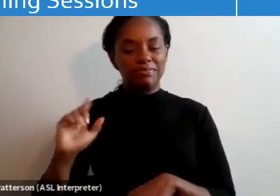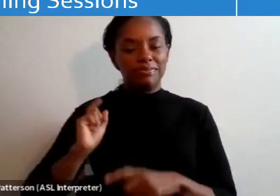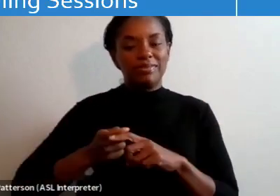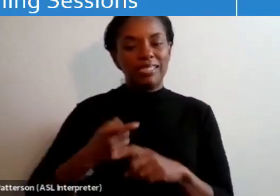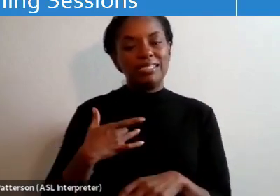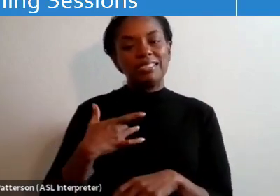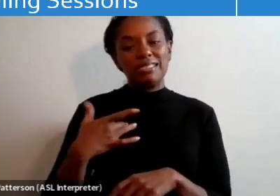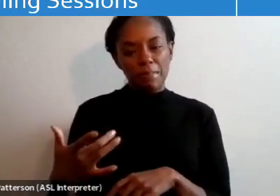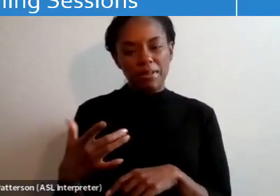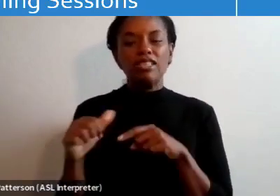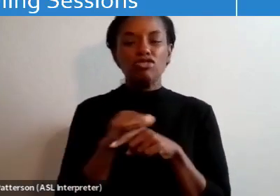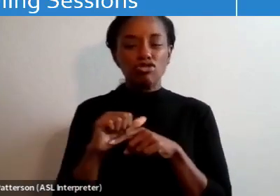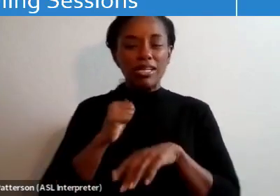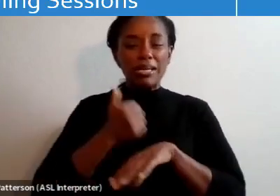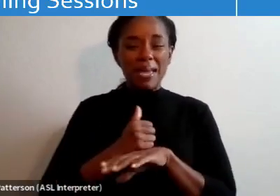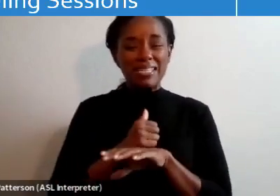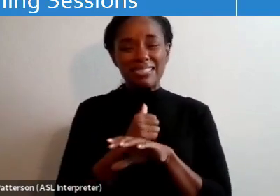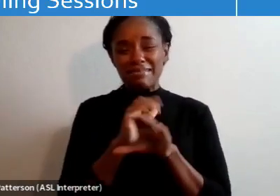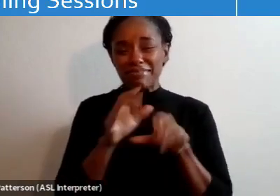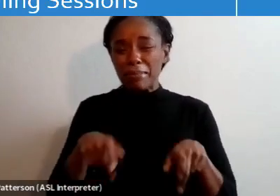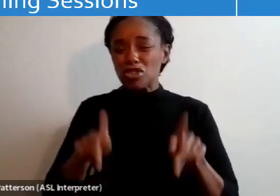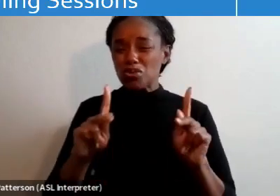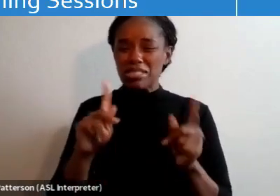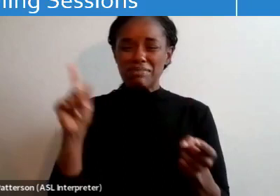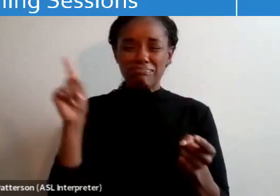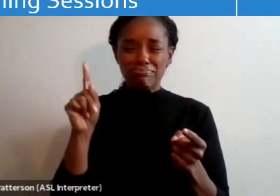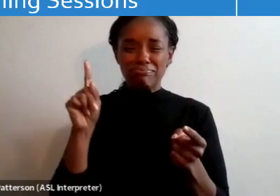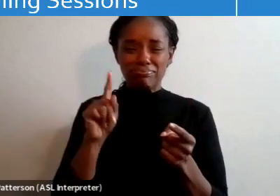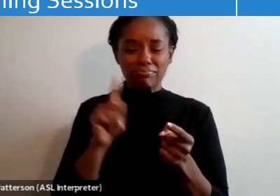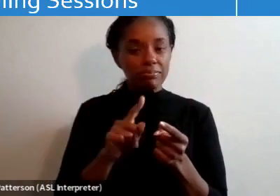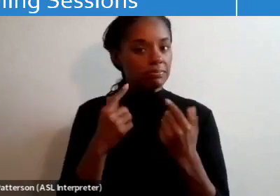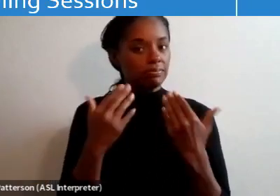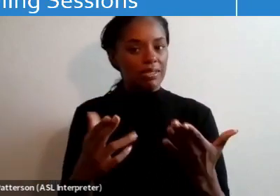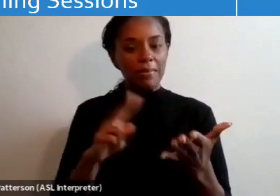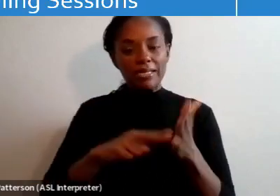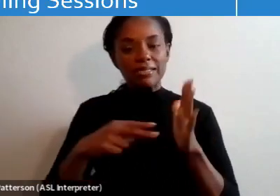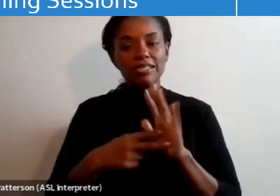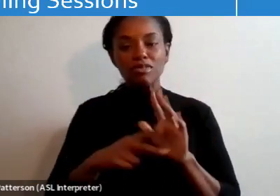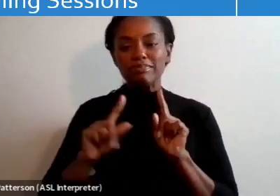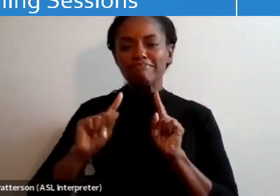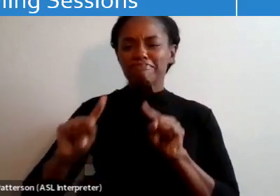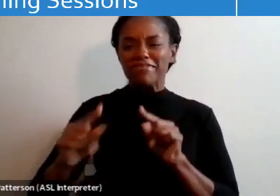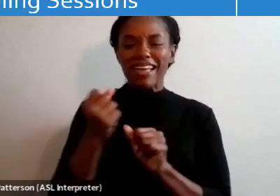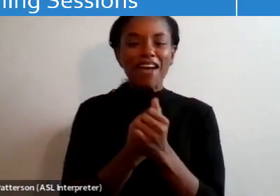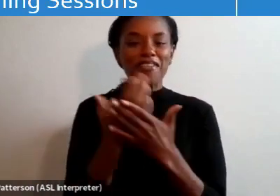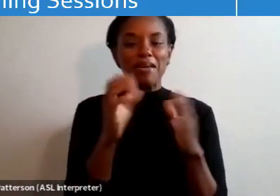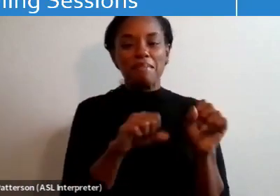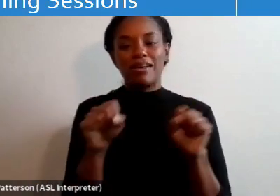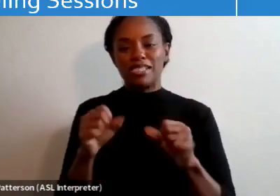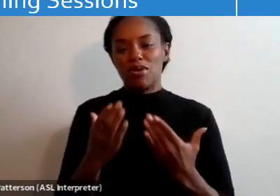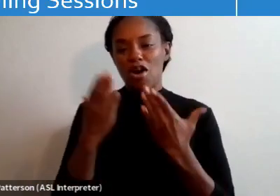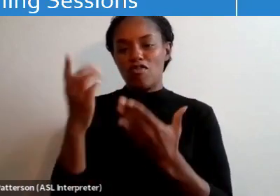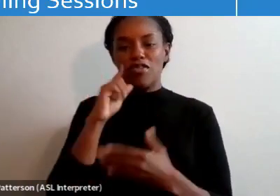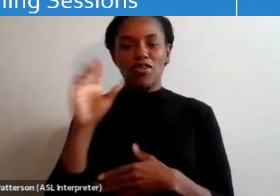opportunities are fewer and farther between. So be deliberate about attending everything you can that's offered for your working